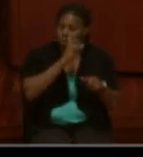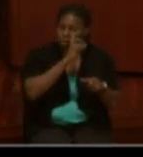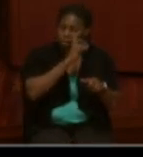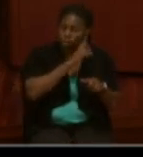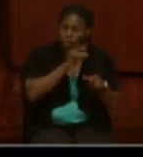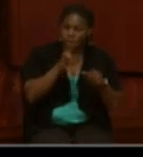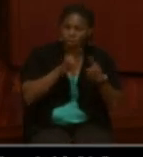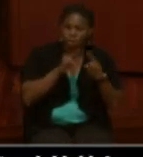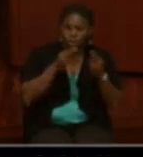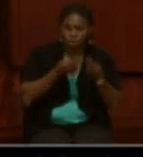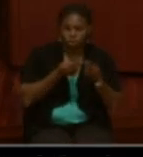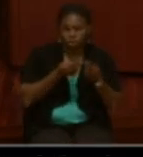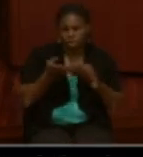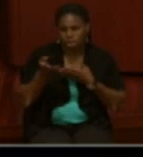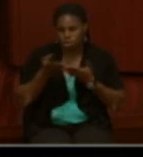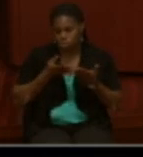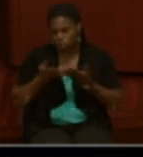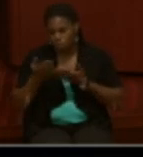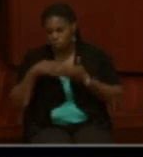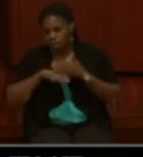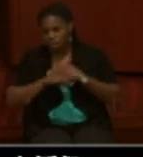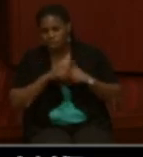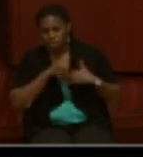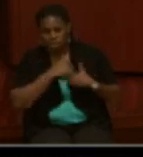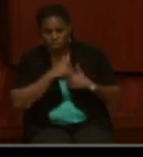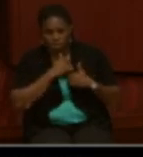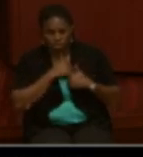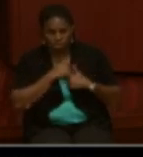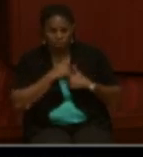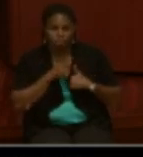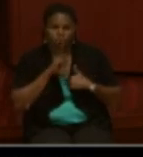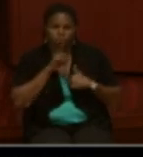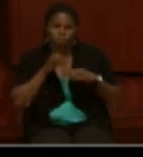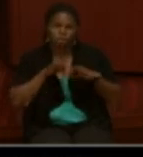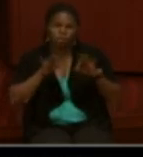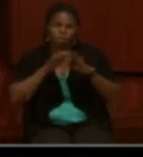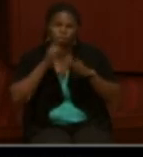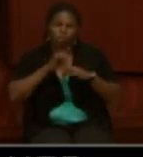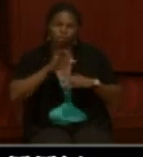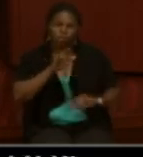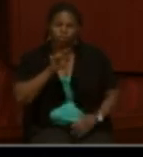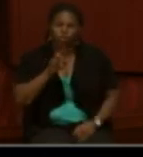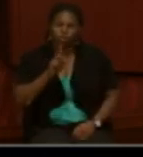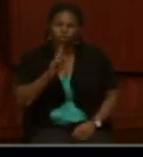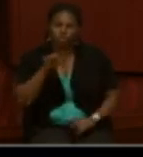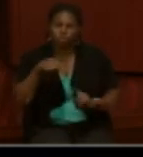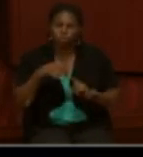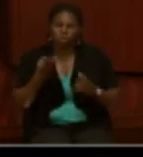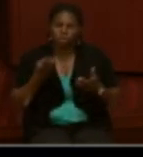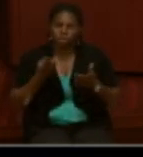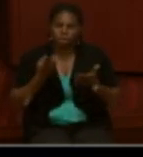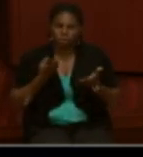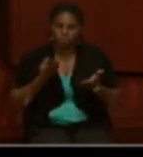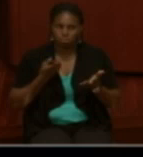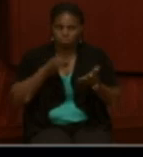Union Army. So that's why it was important for the clerks when they were noting the service records.